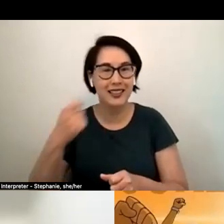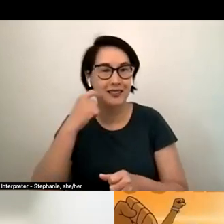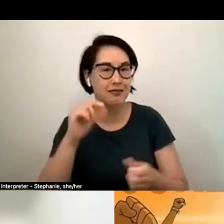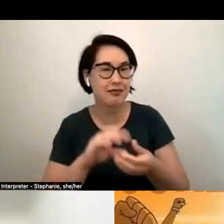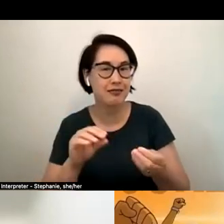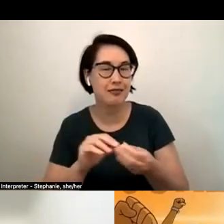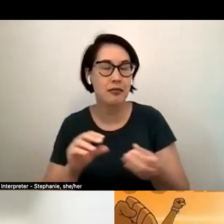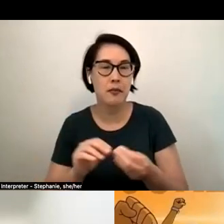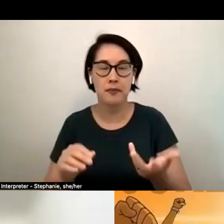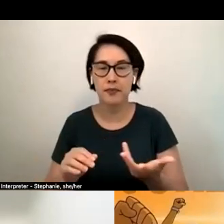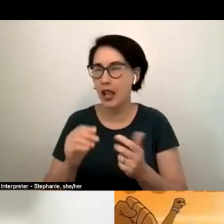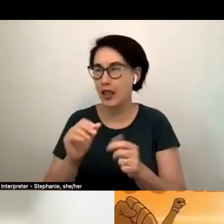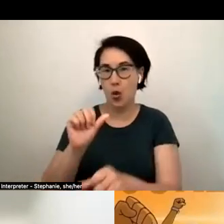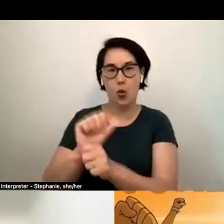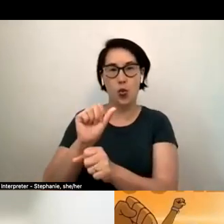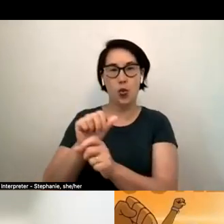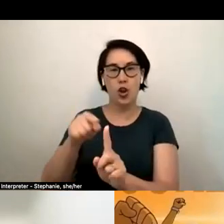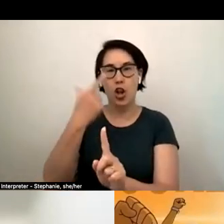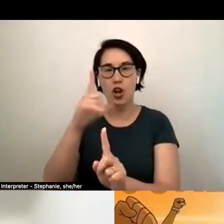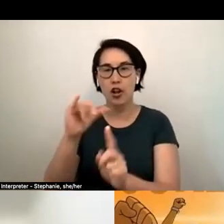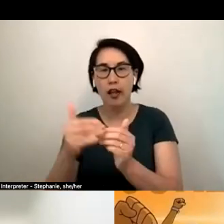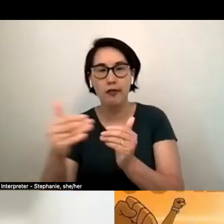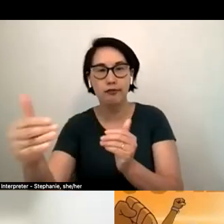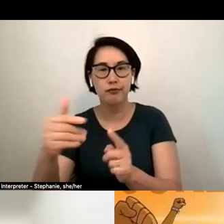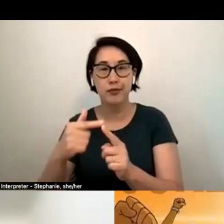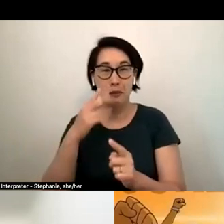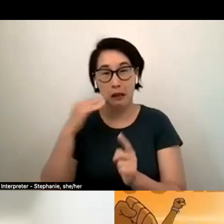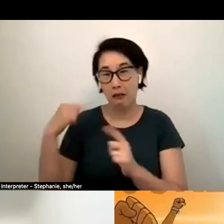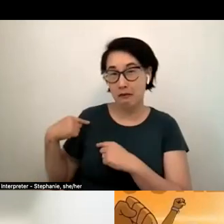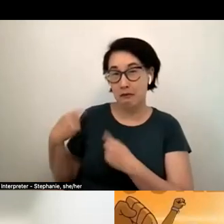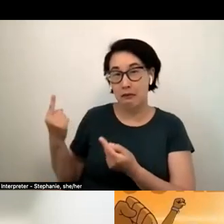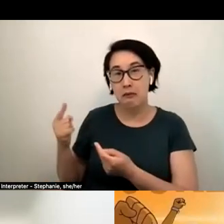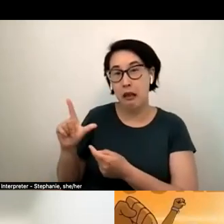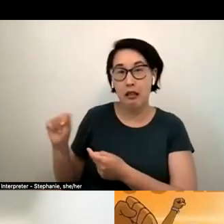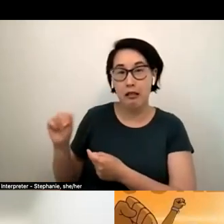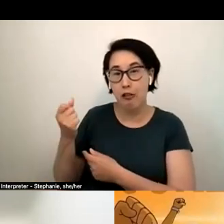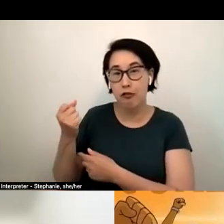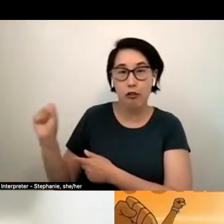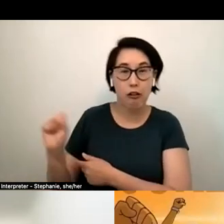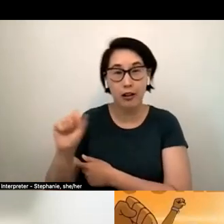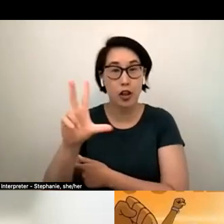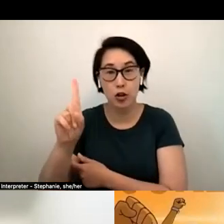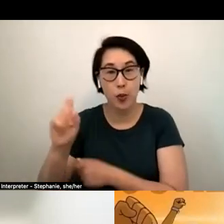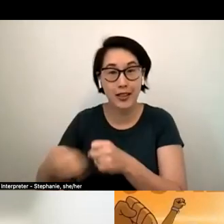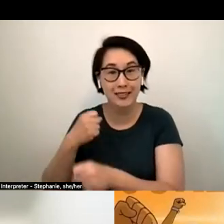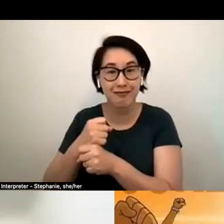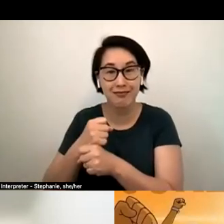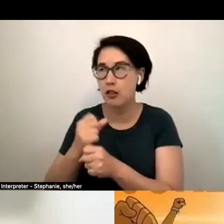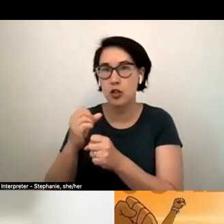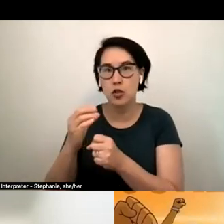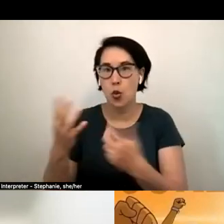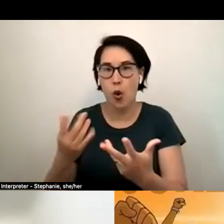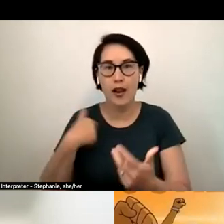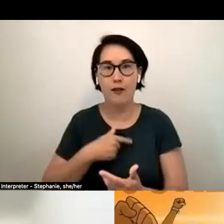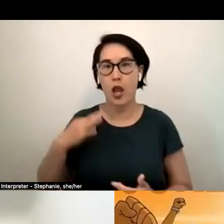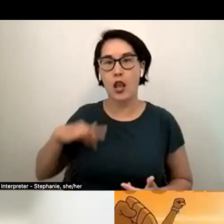you see what does the work look like moving forward now that it's been 31 years um are there things that we have gained